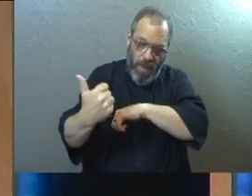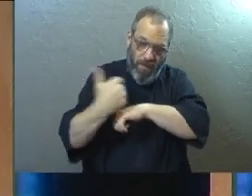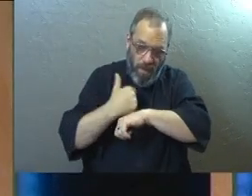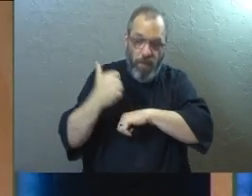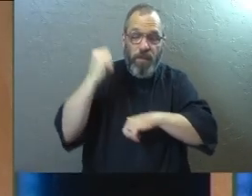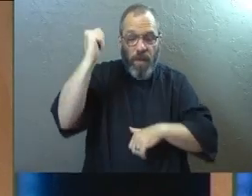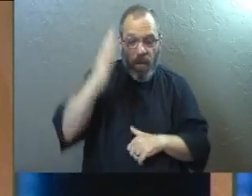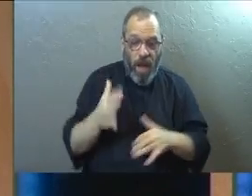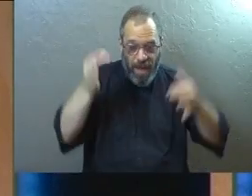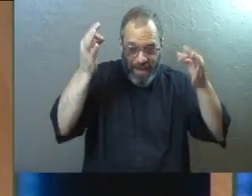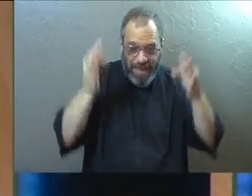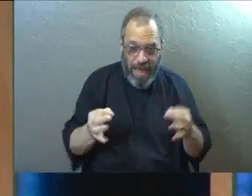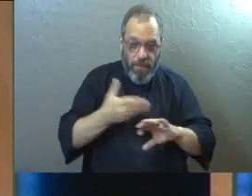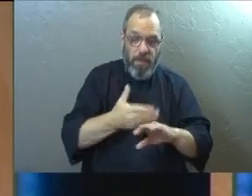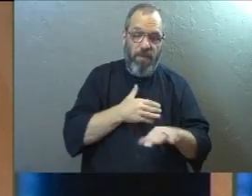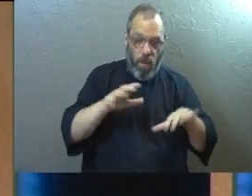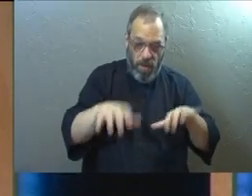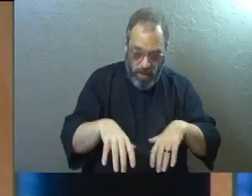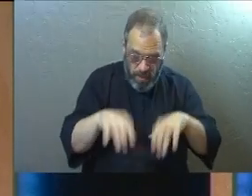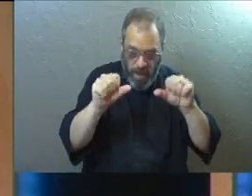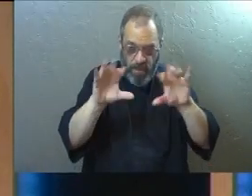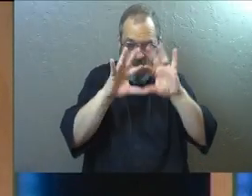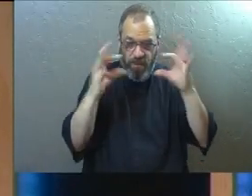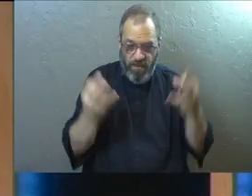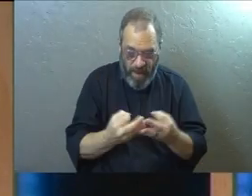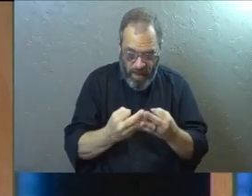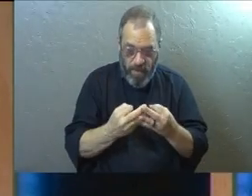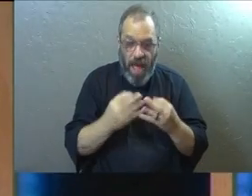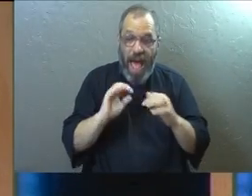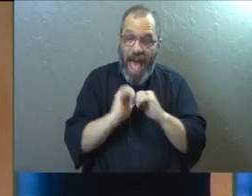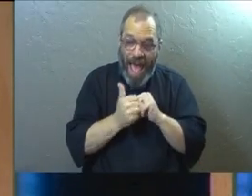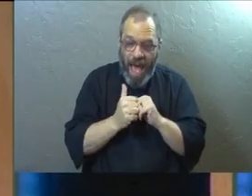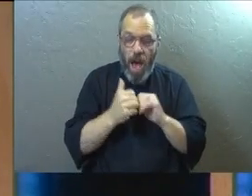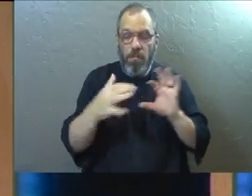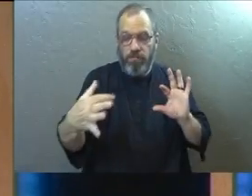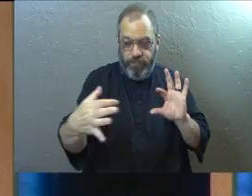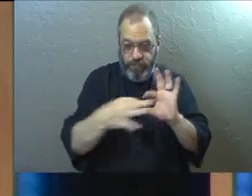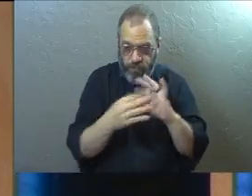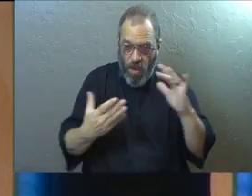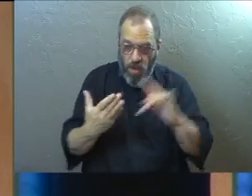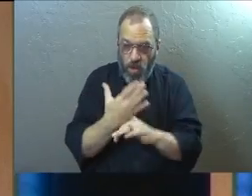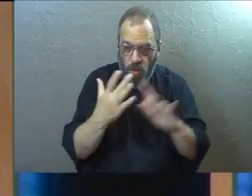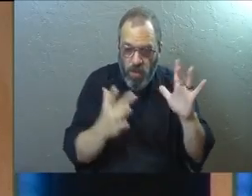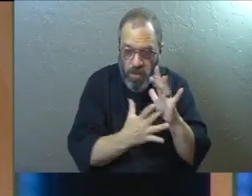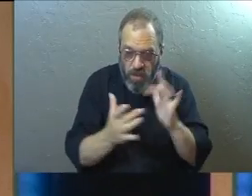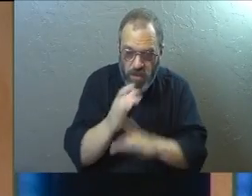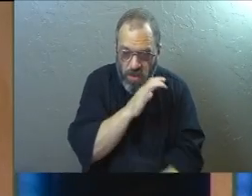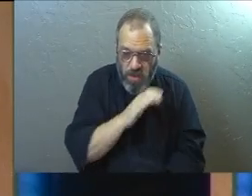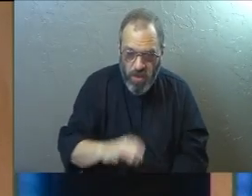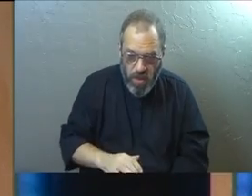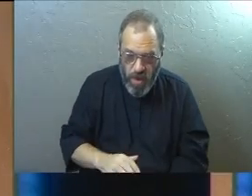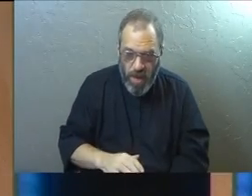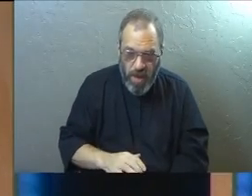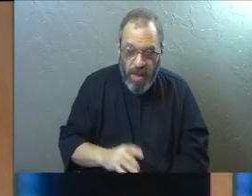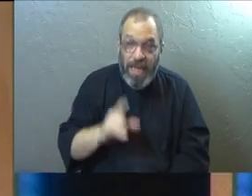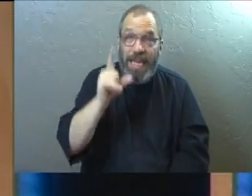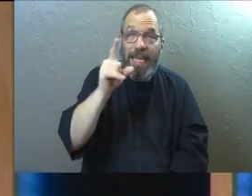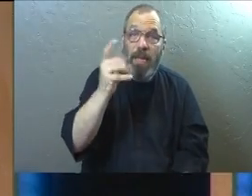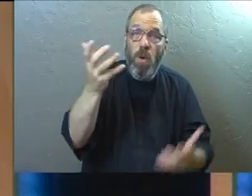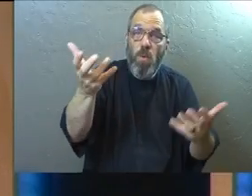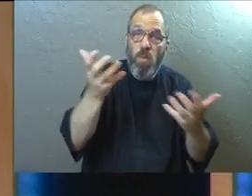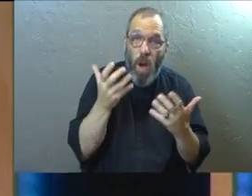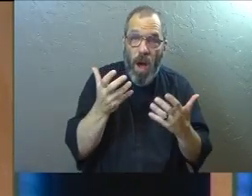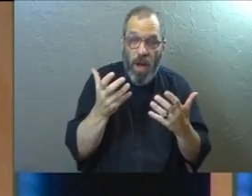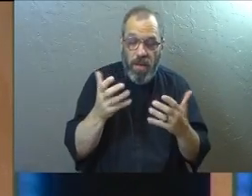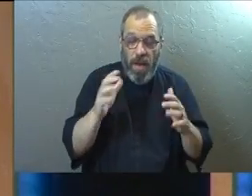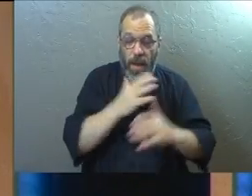And God decided in advance to adopt us into his own family by bringing us to himself through Jesus Christ. This is what God wanted to do.